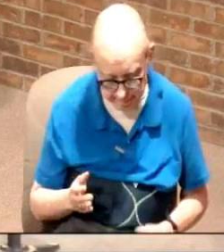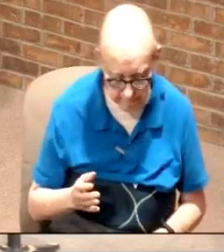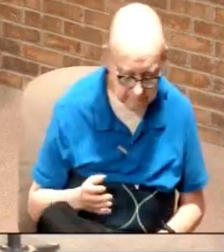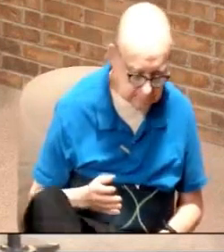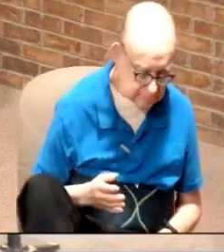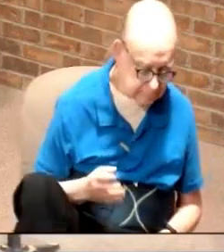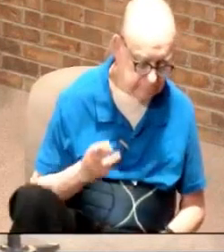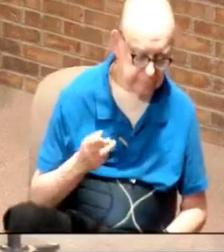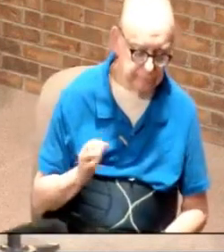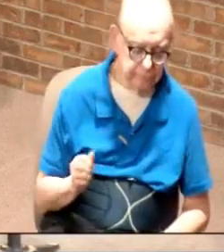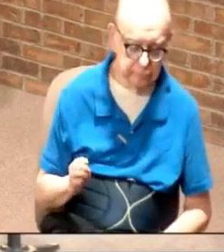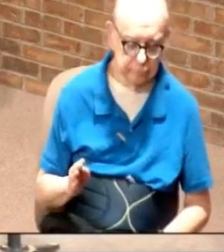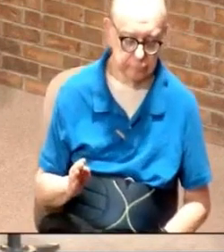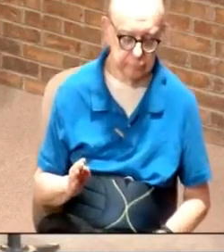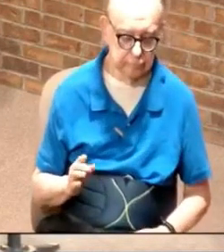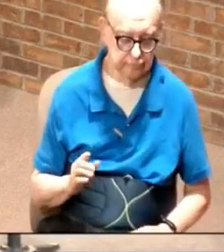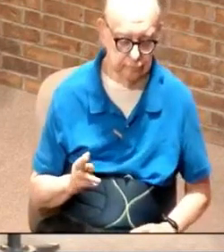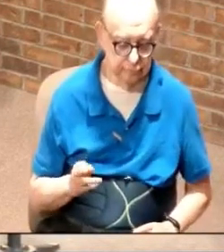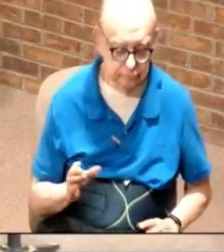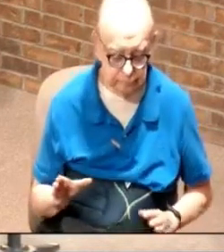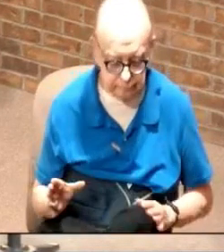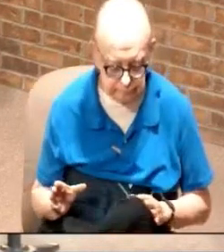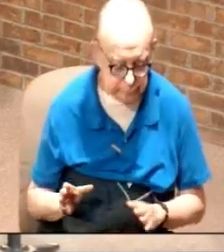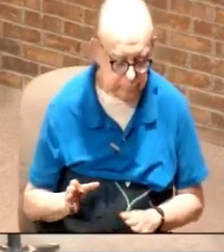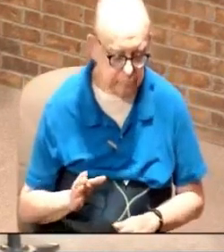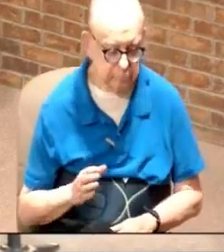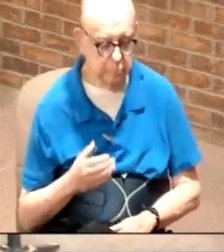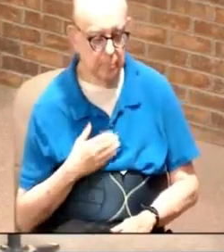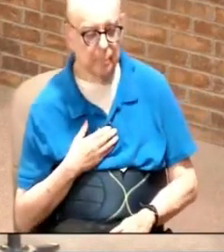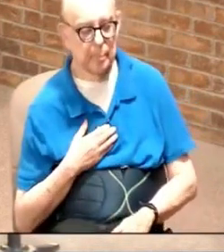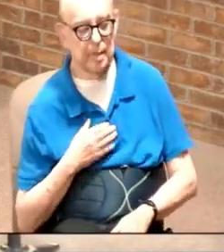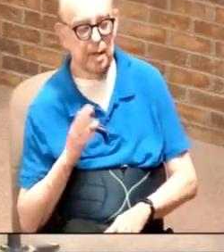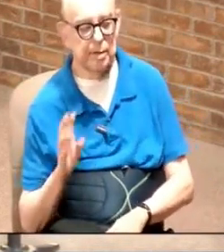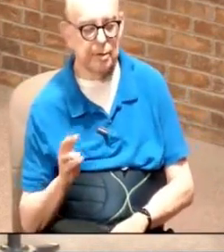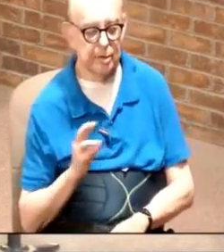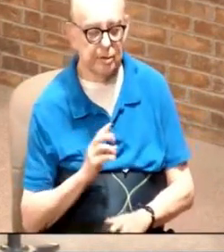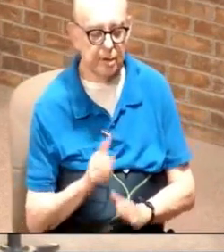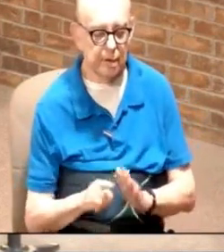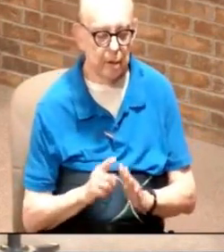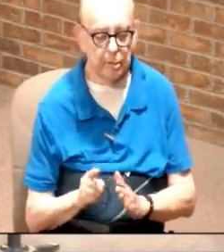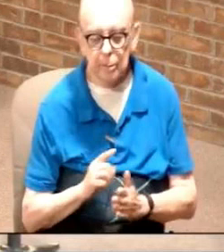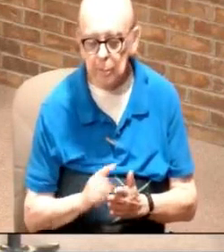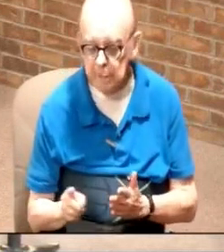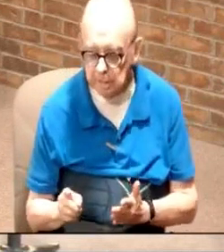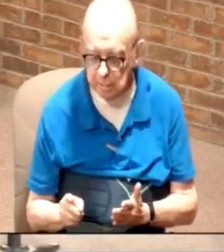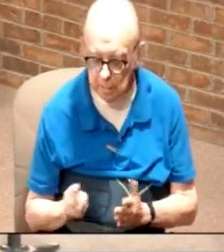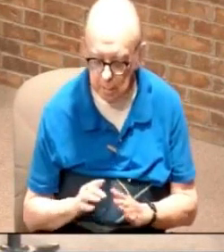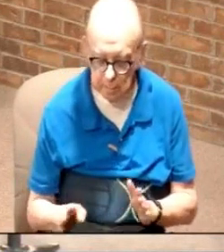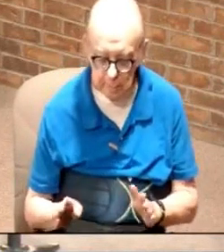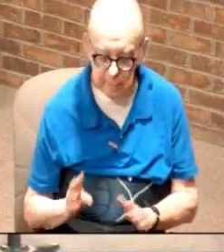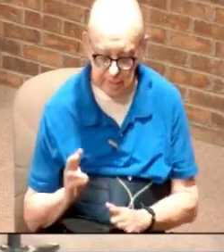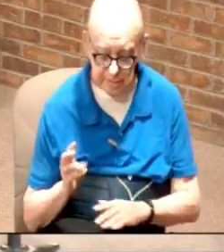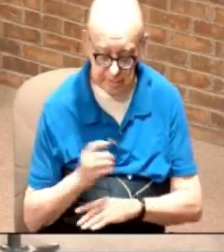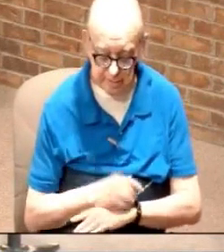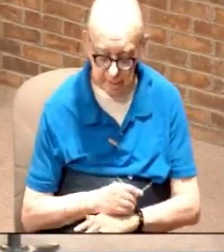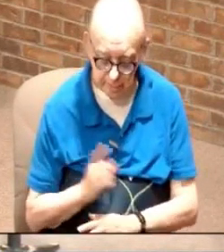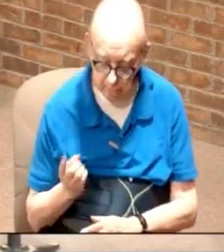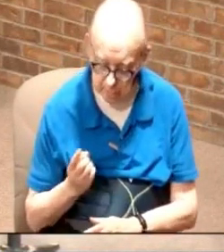Hobby Lobby believes that they should only be open 66 hours a week six days